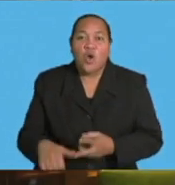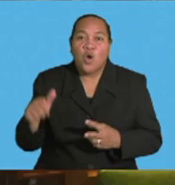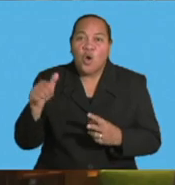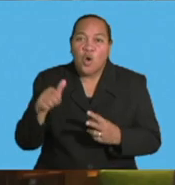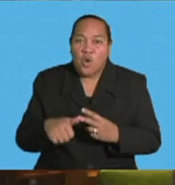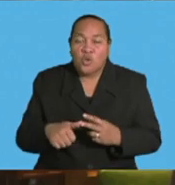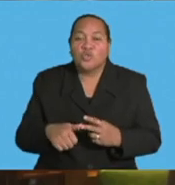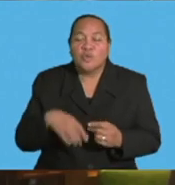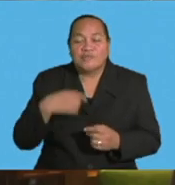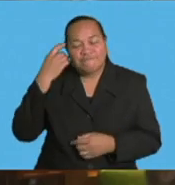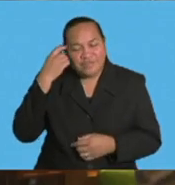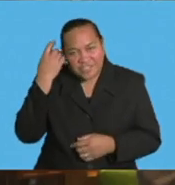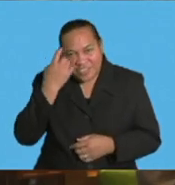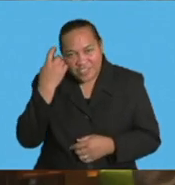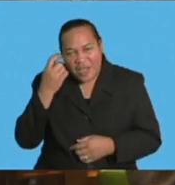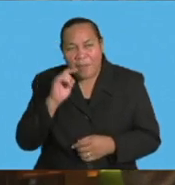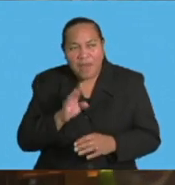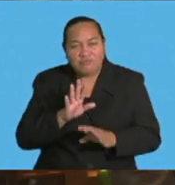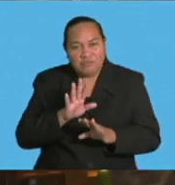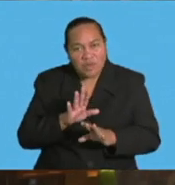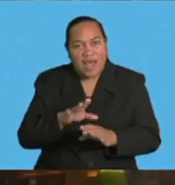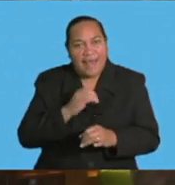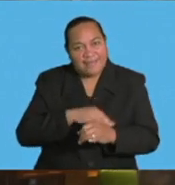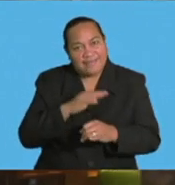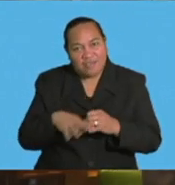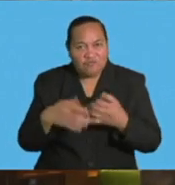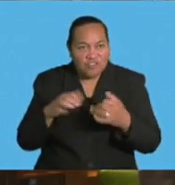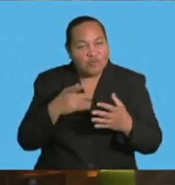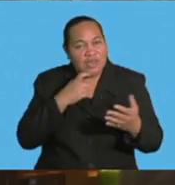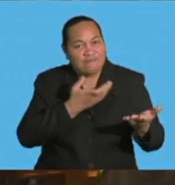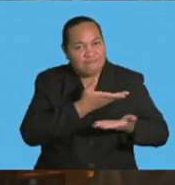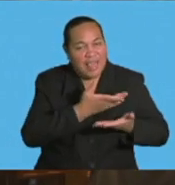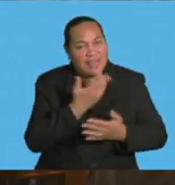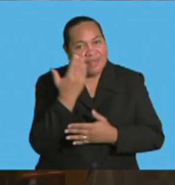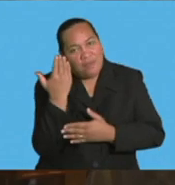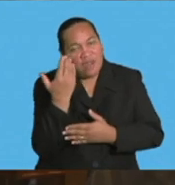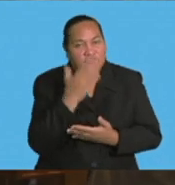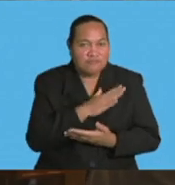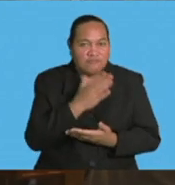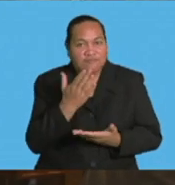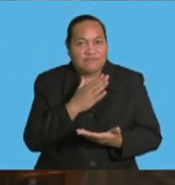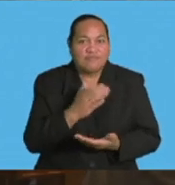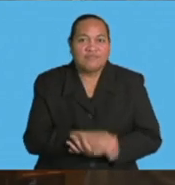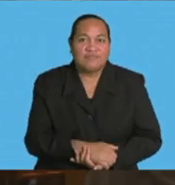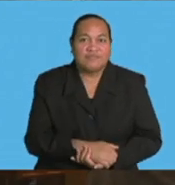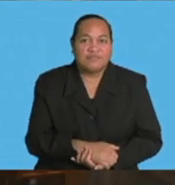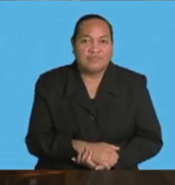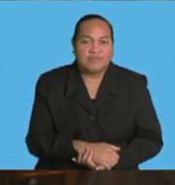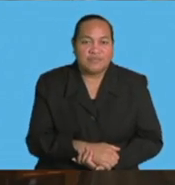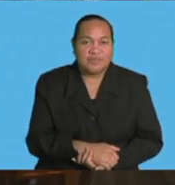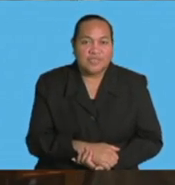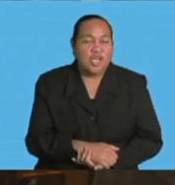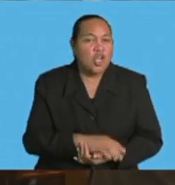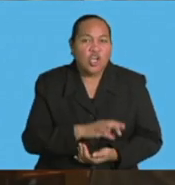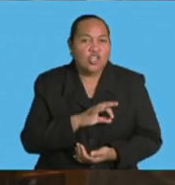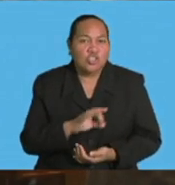considerations, but subject to the completion of the project and the discussions that will take place about even not having